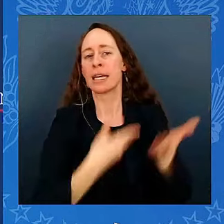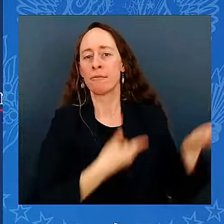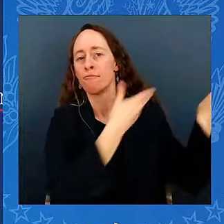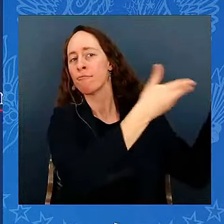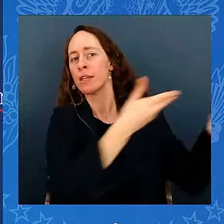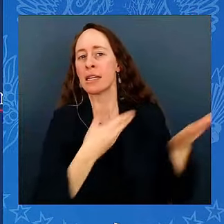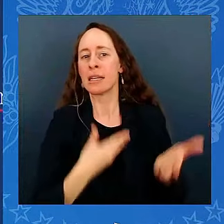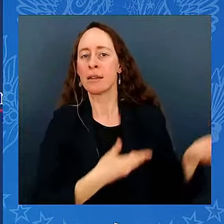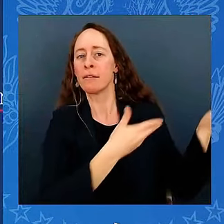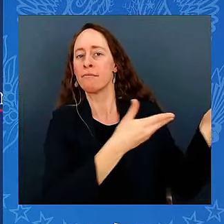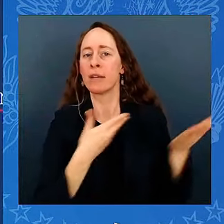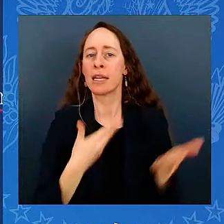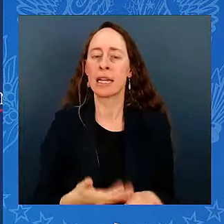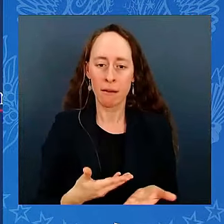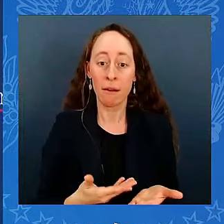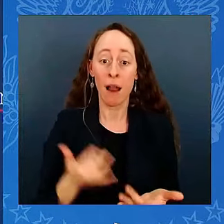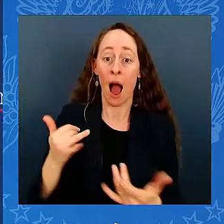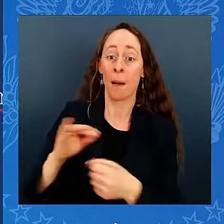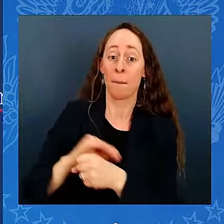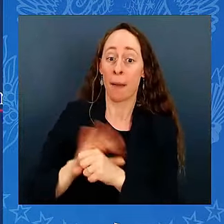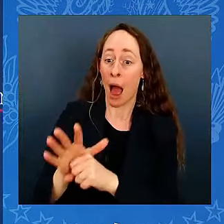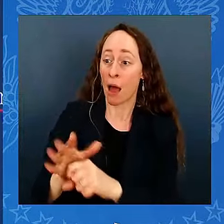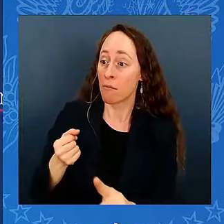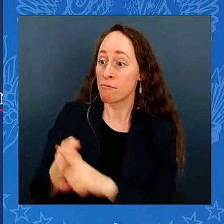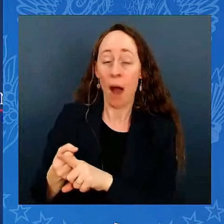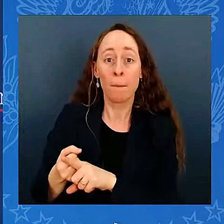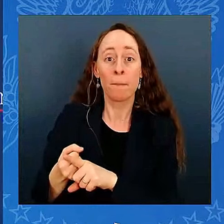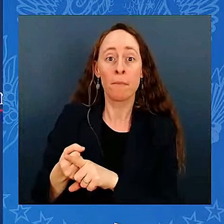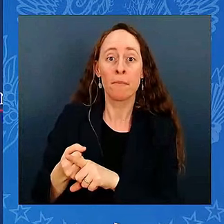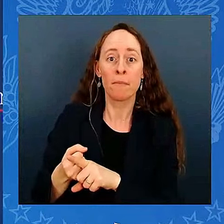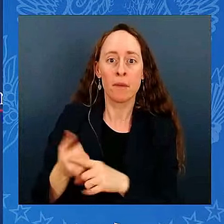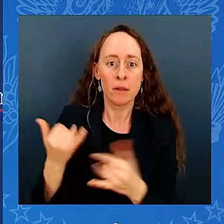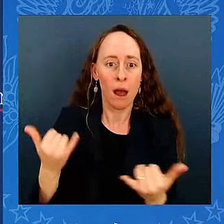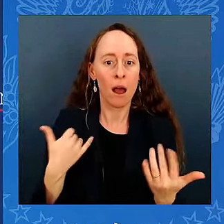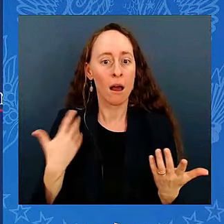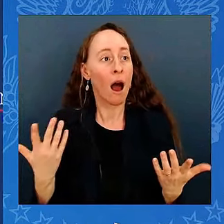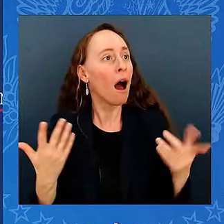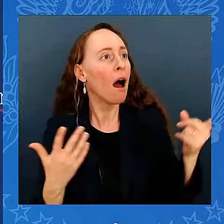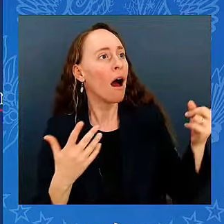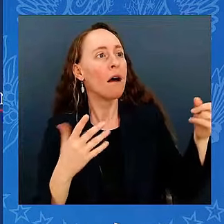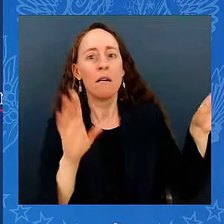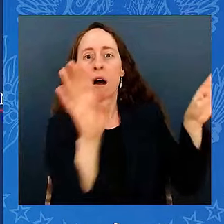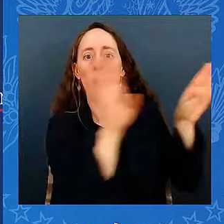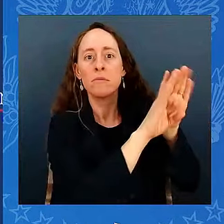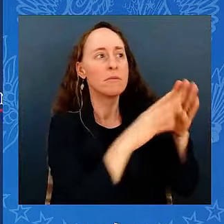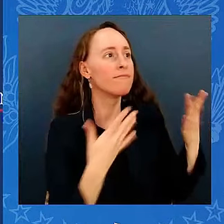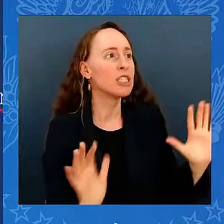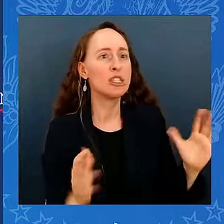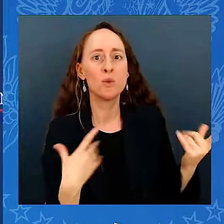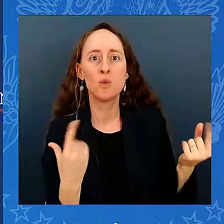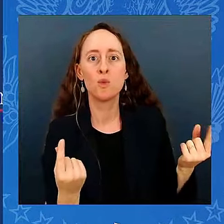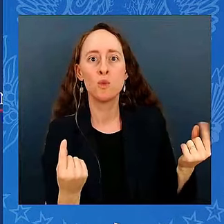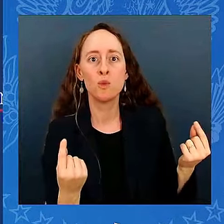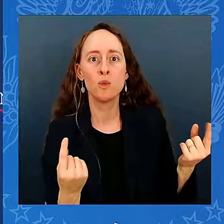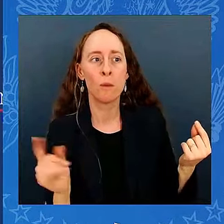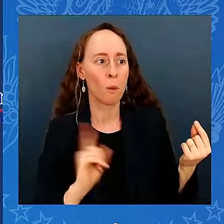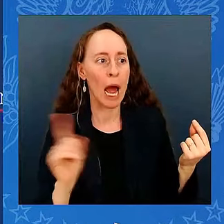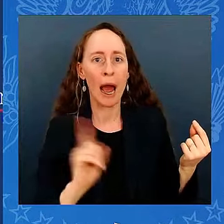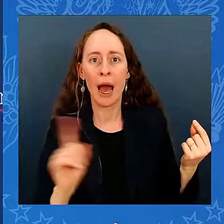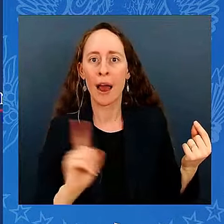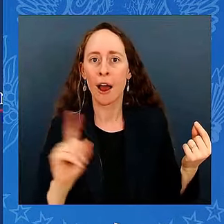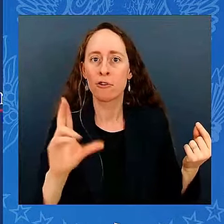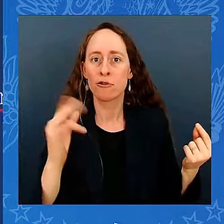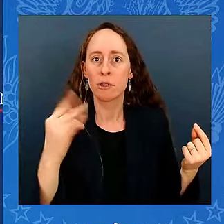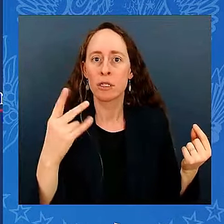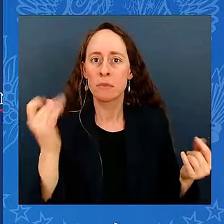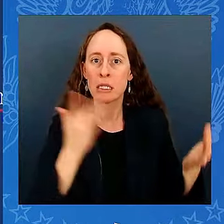overseas, the price of everything went up because we didn't have enough chips here in America. We learned the hard way